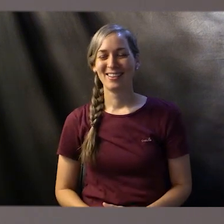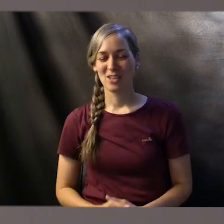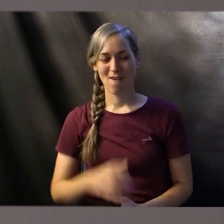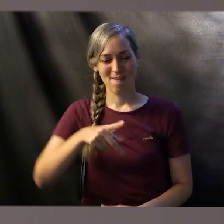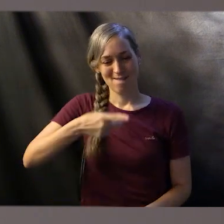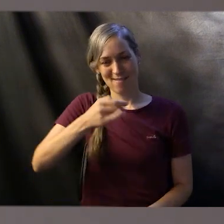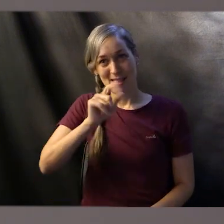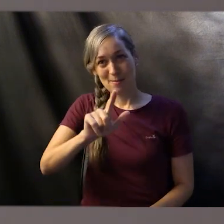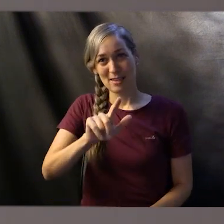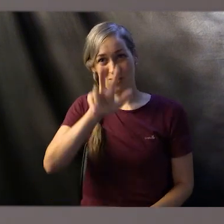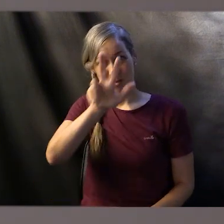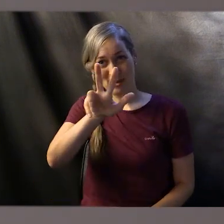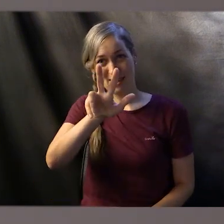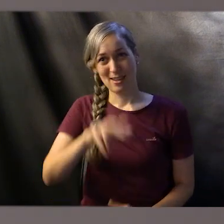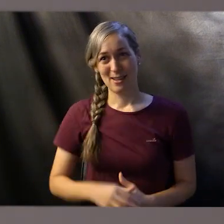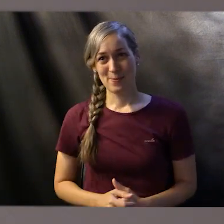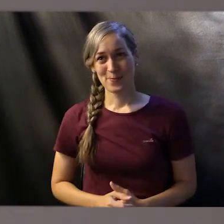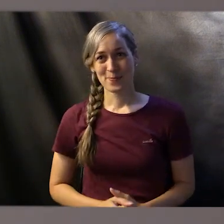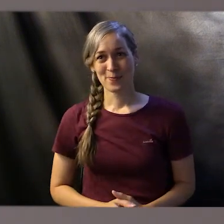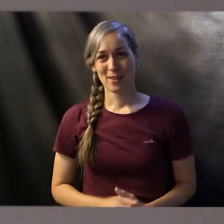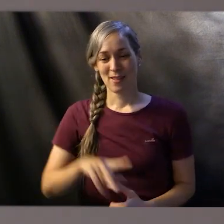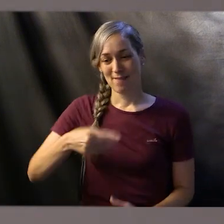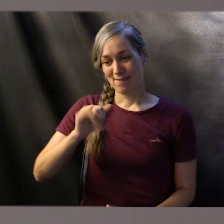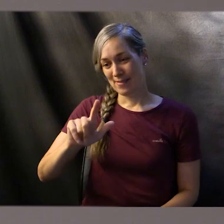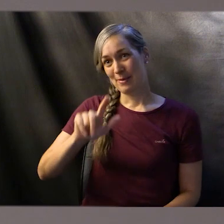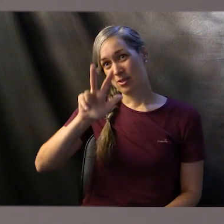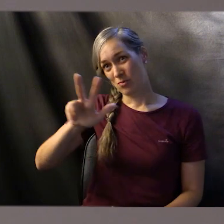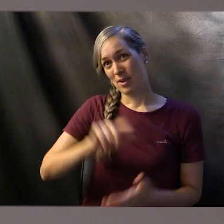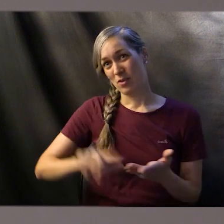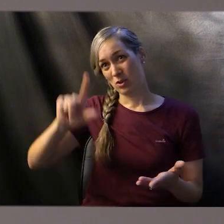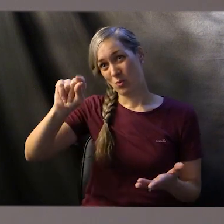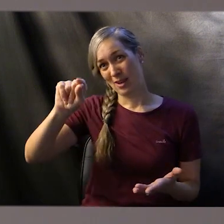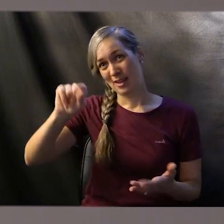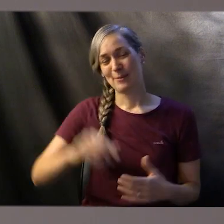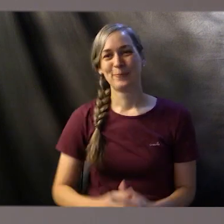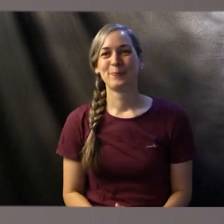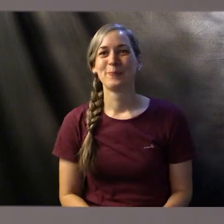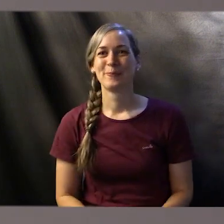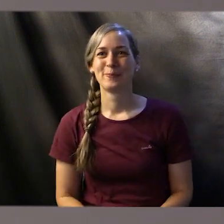But look at Philippians chapter 3. Philippians 3 verse 20.